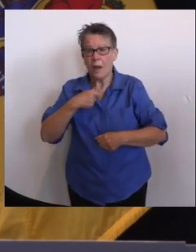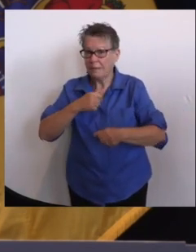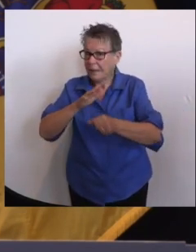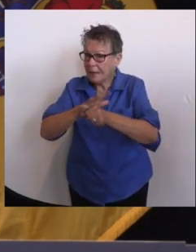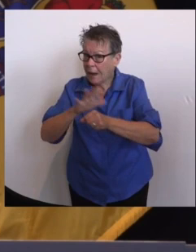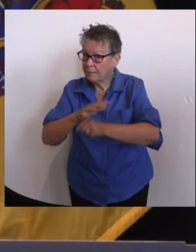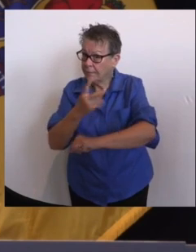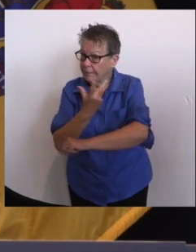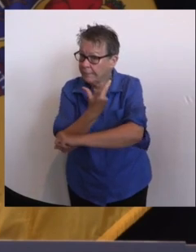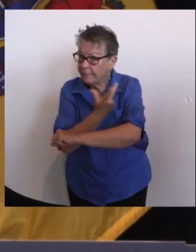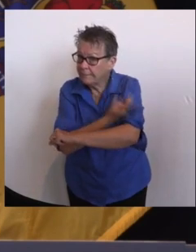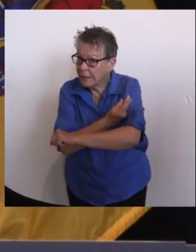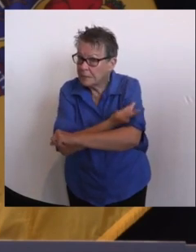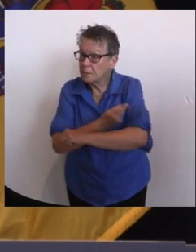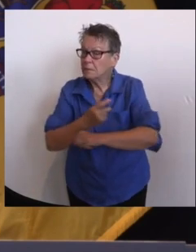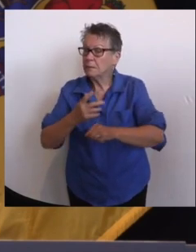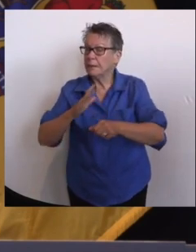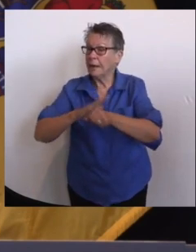for individuals.